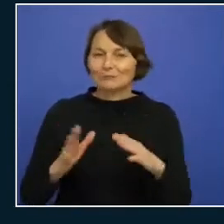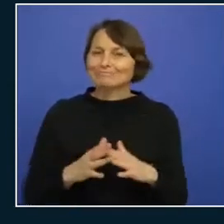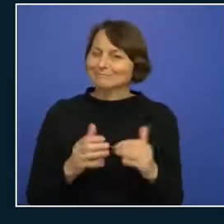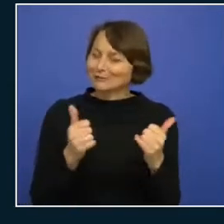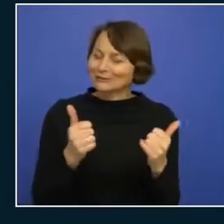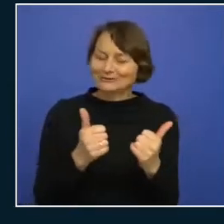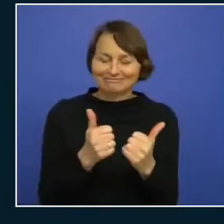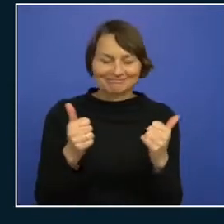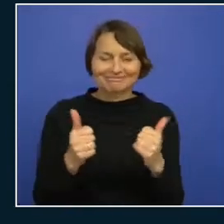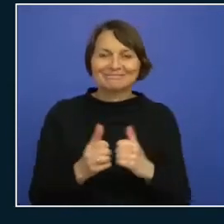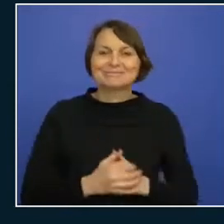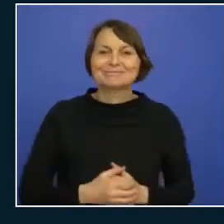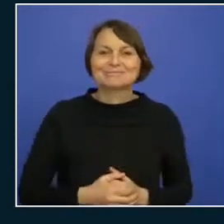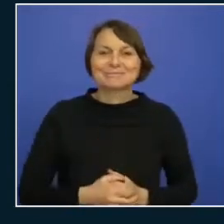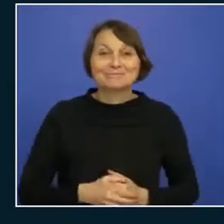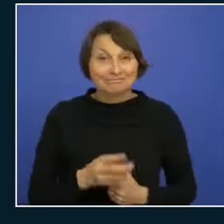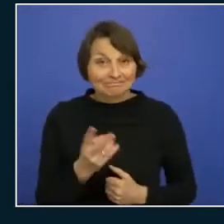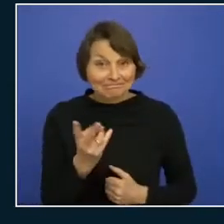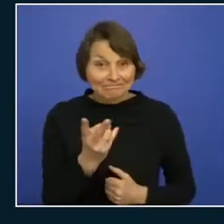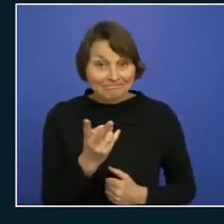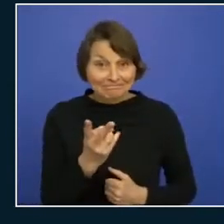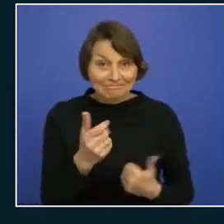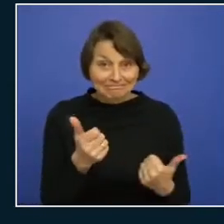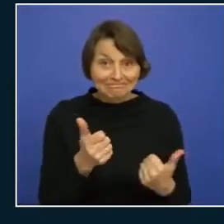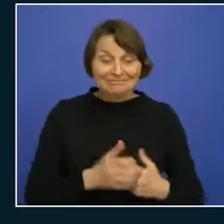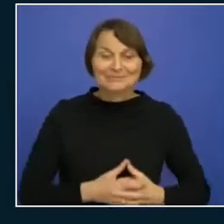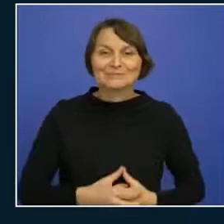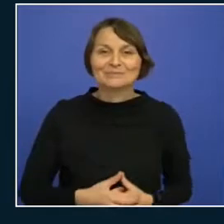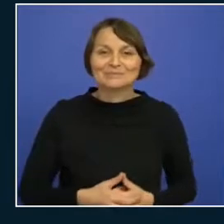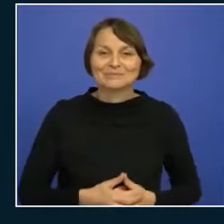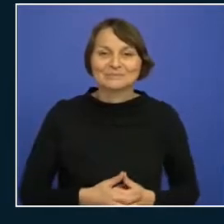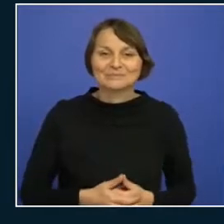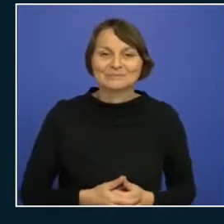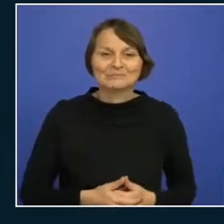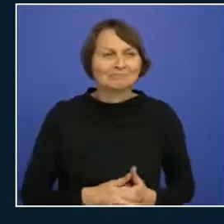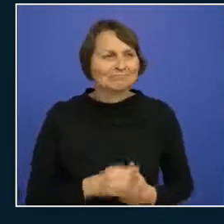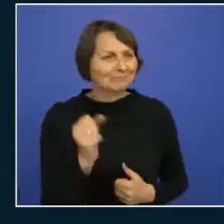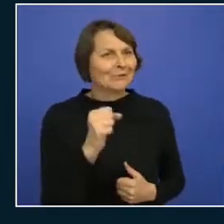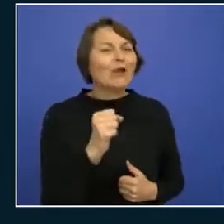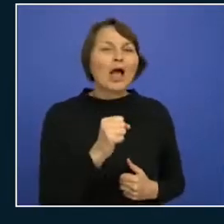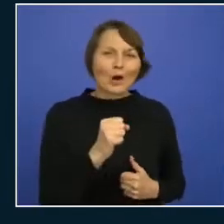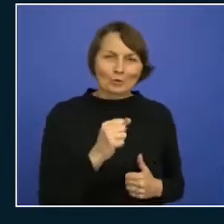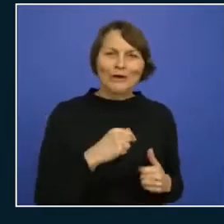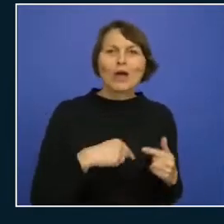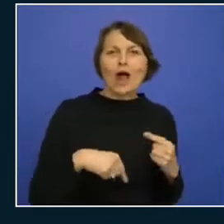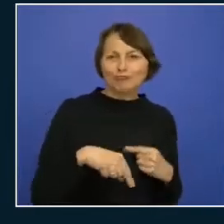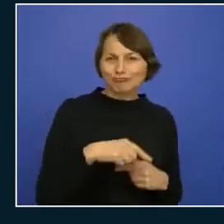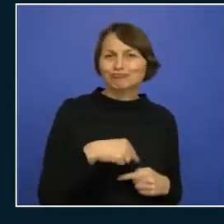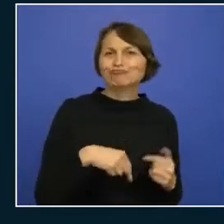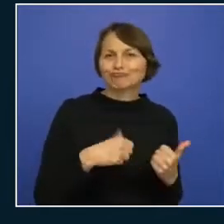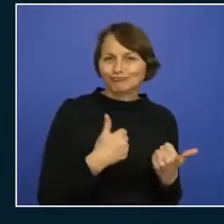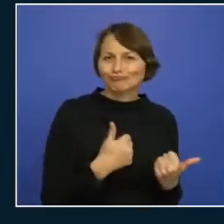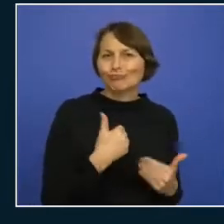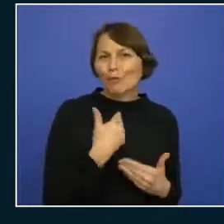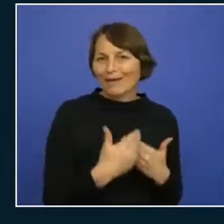and uh with with you you guys yeah we're coping i guess right